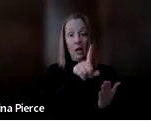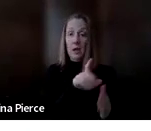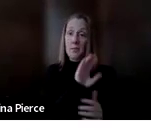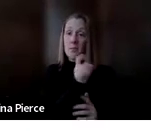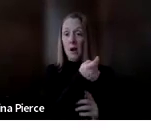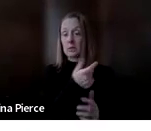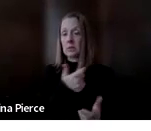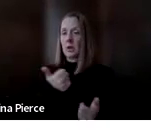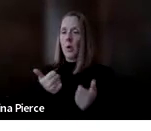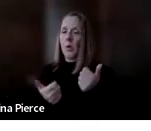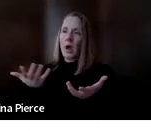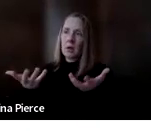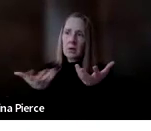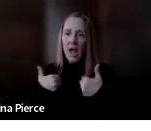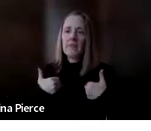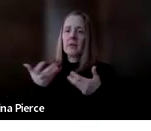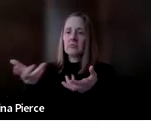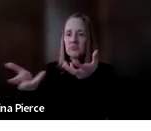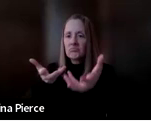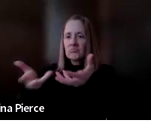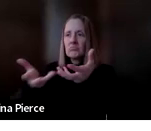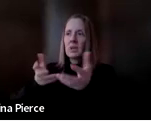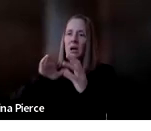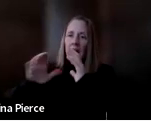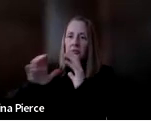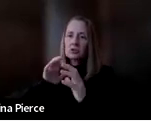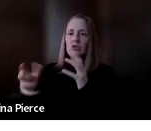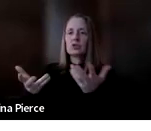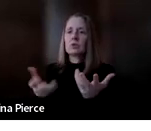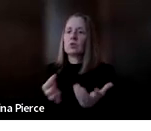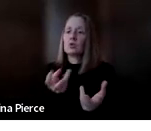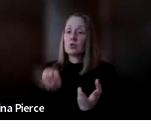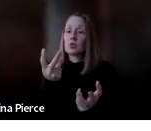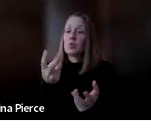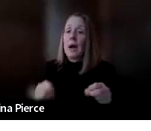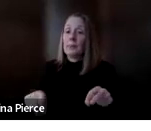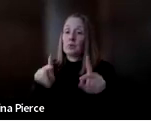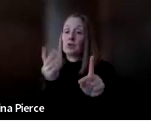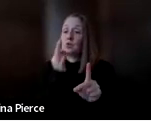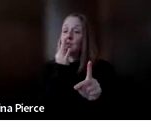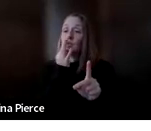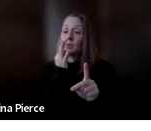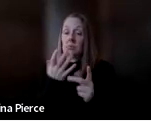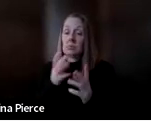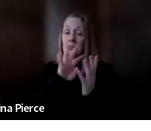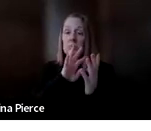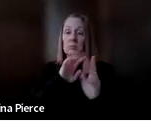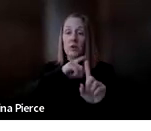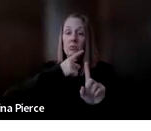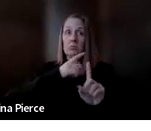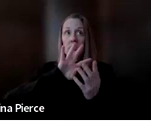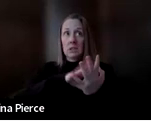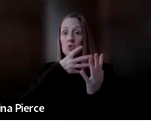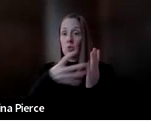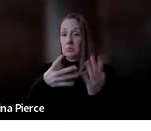conversations that those are two learning opportunities that are coming up on the calendar. We also have a learning opportunity called behavior